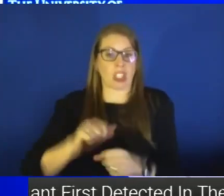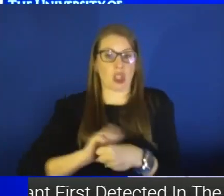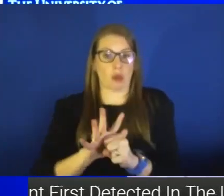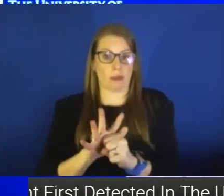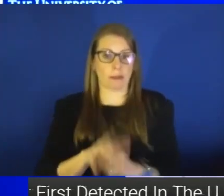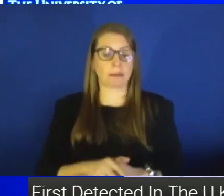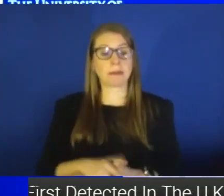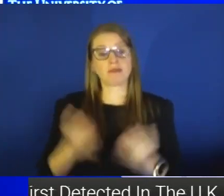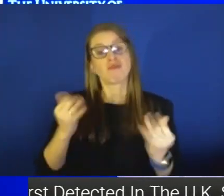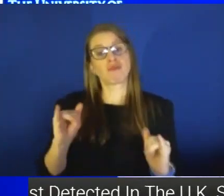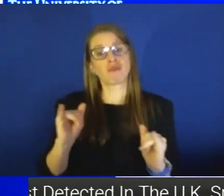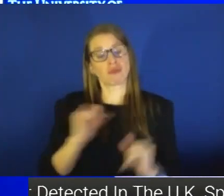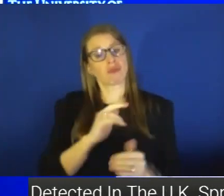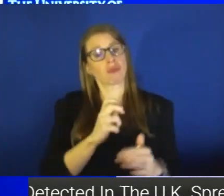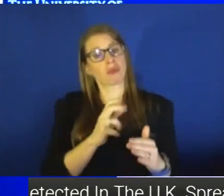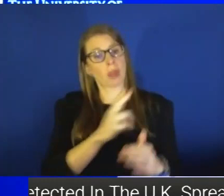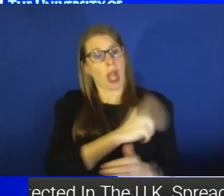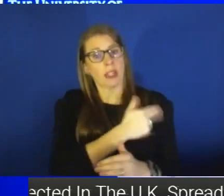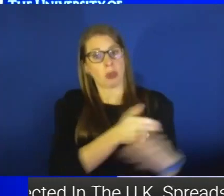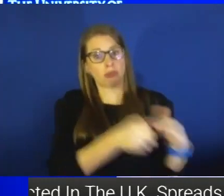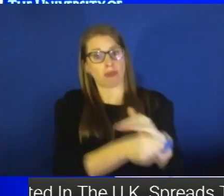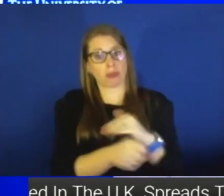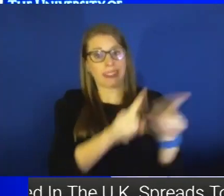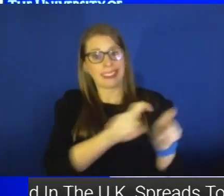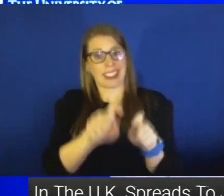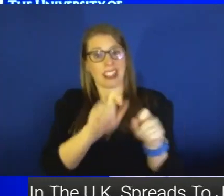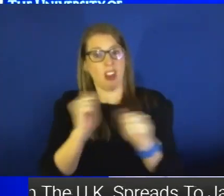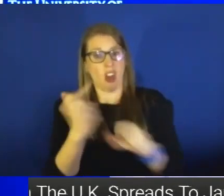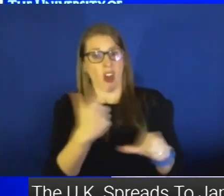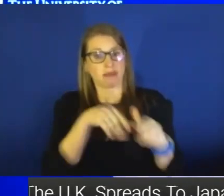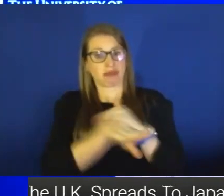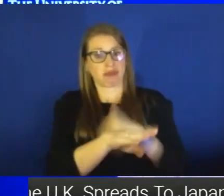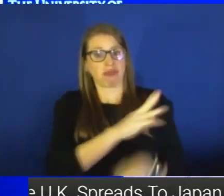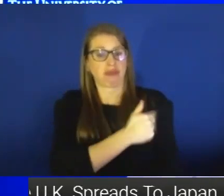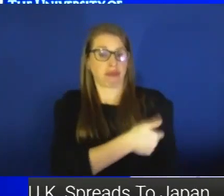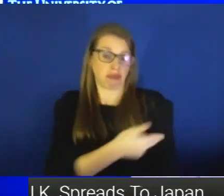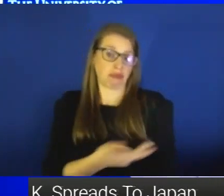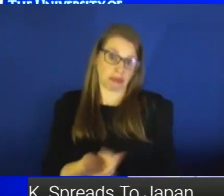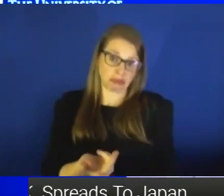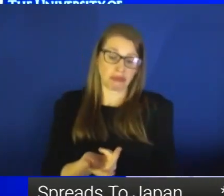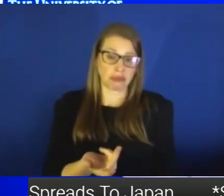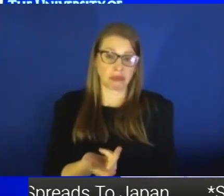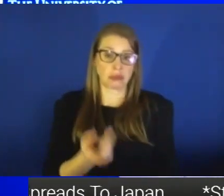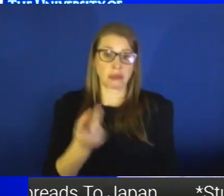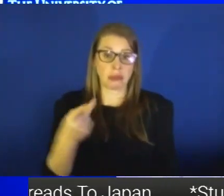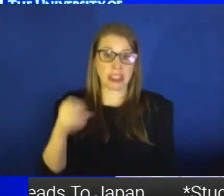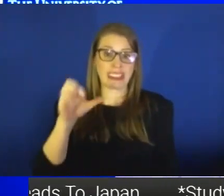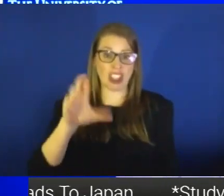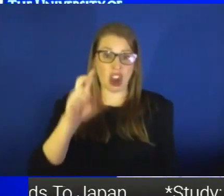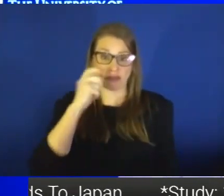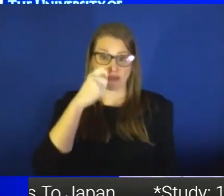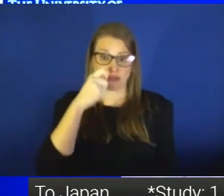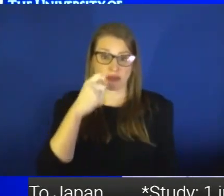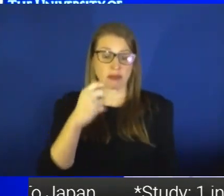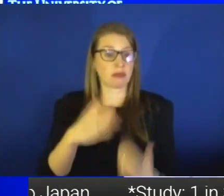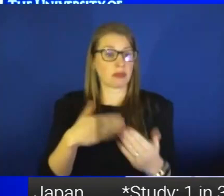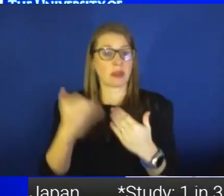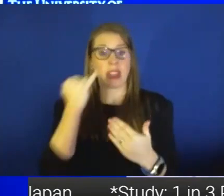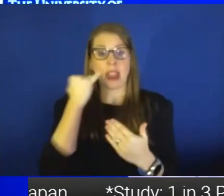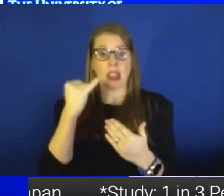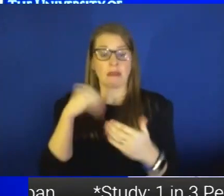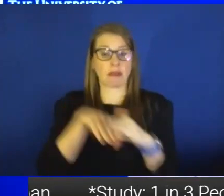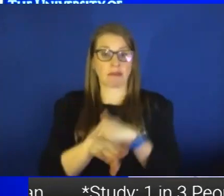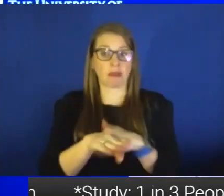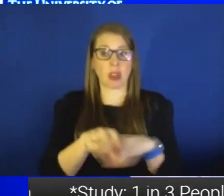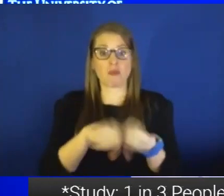hospitals that are testing everybody that comes into the hospital by screening PCR, even if they came in with, say, broken leg, but